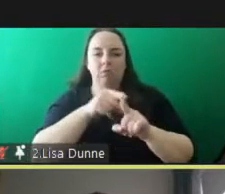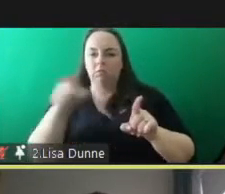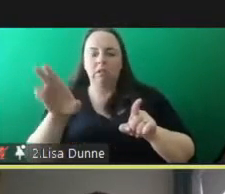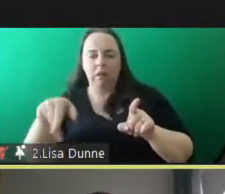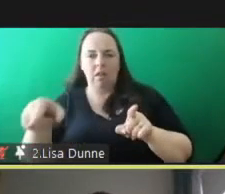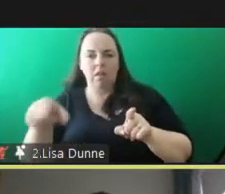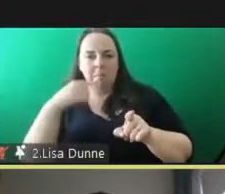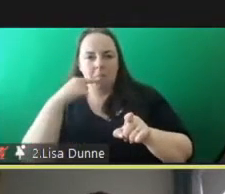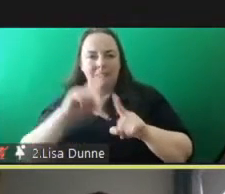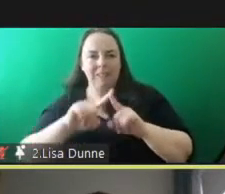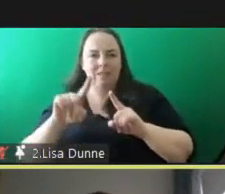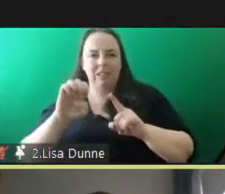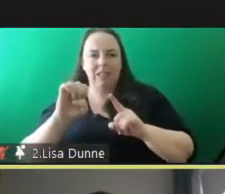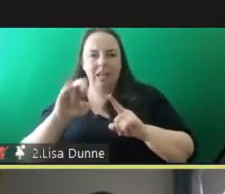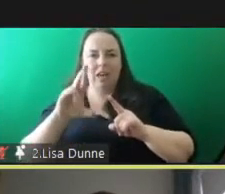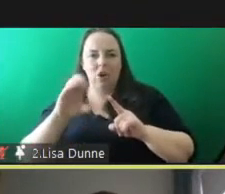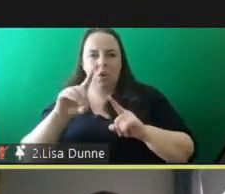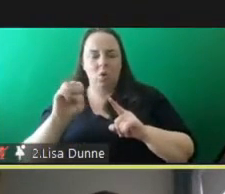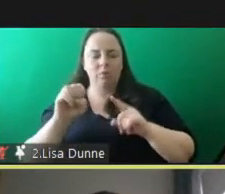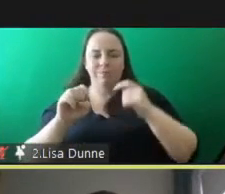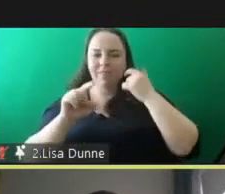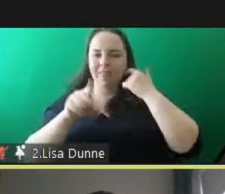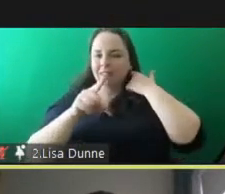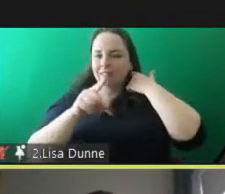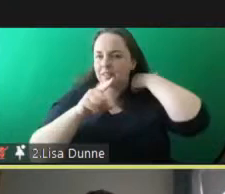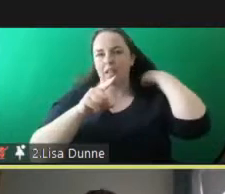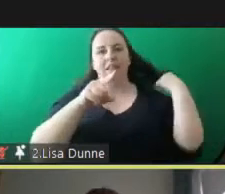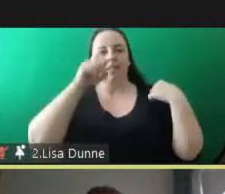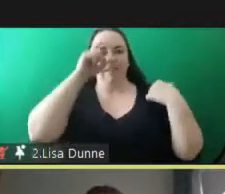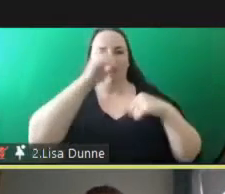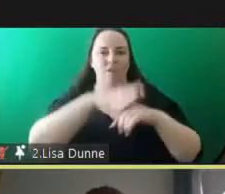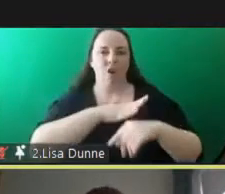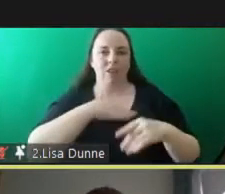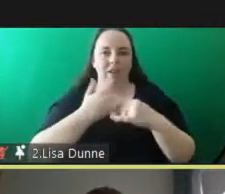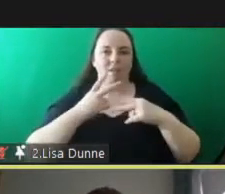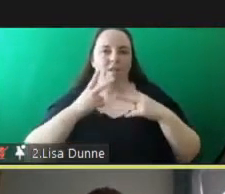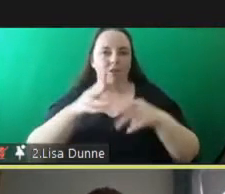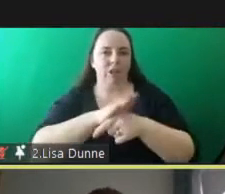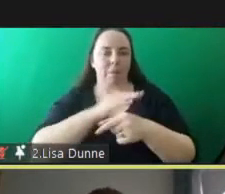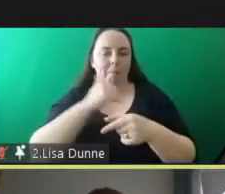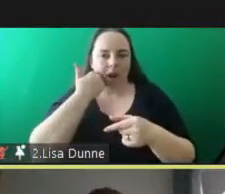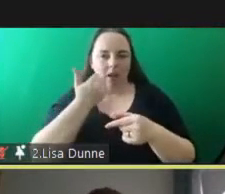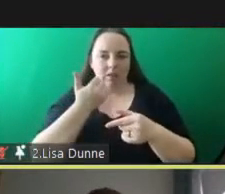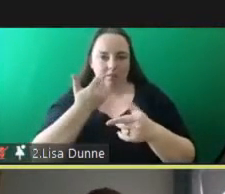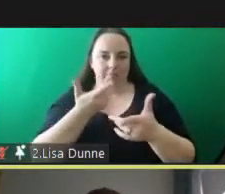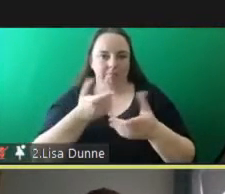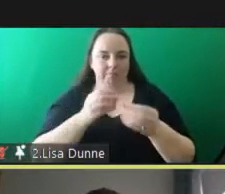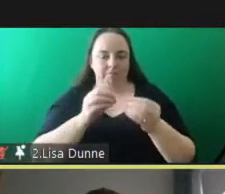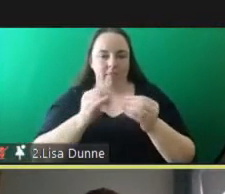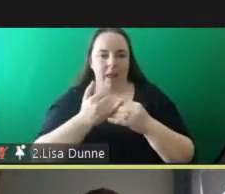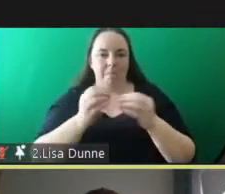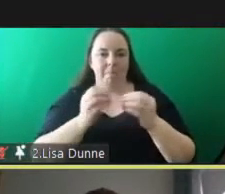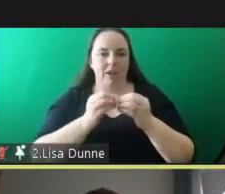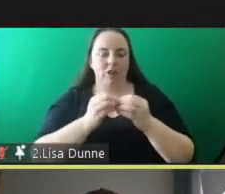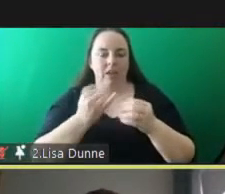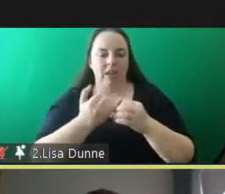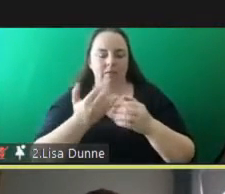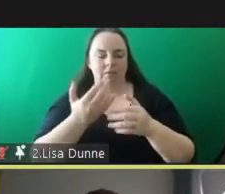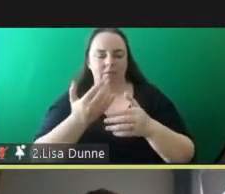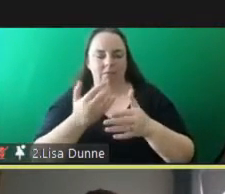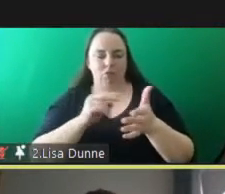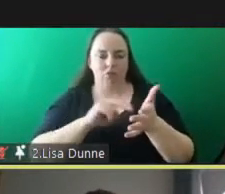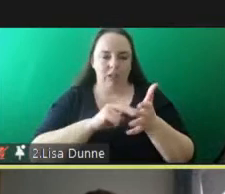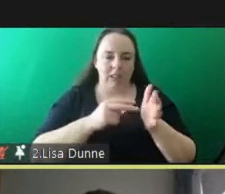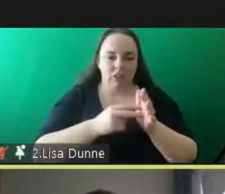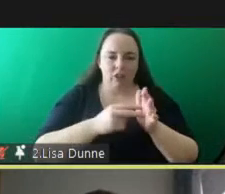in the voluntary sector and i suppose within as has been outlined within the the the strategic uh statutory and policy sector to